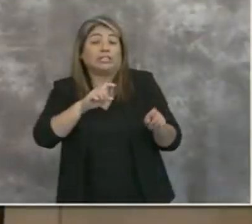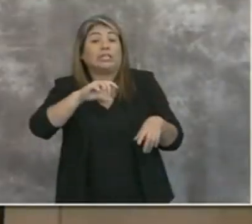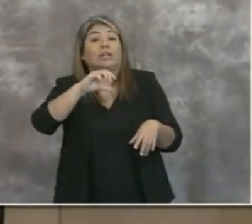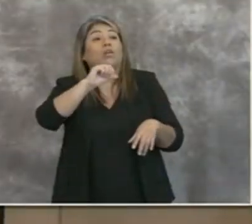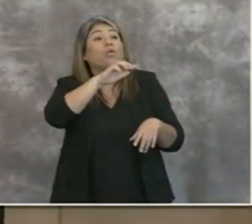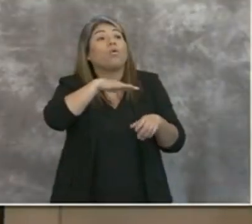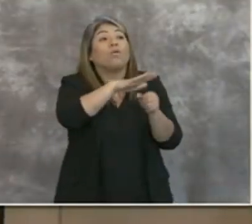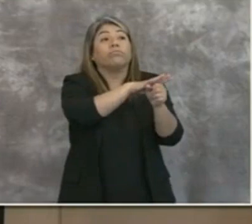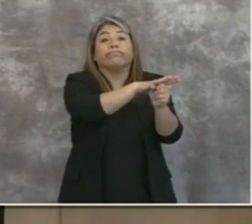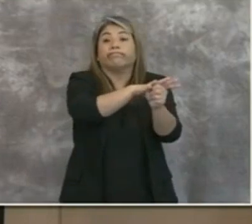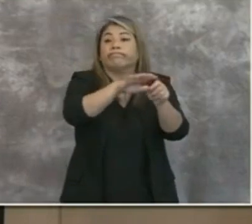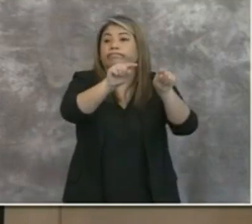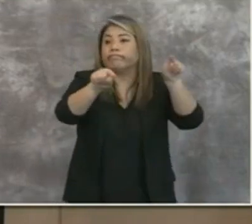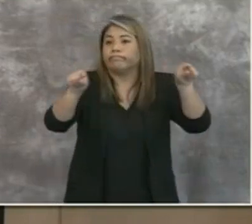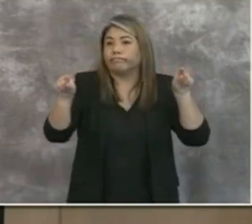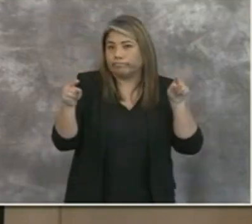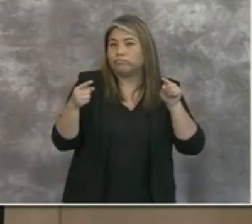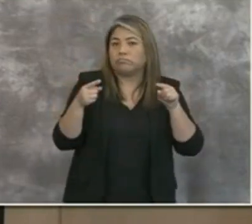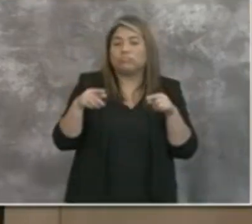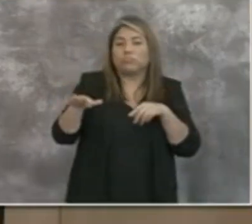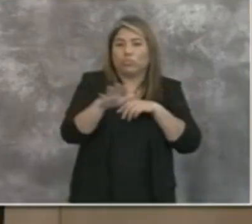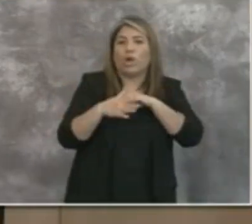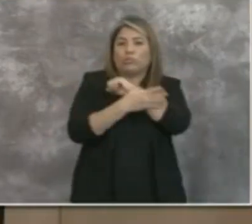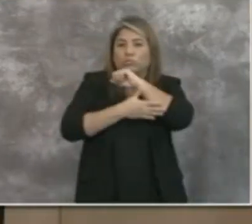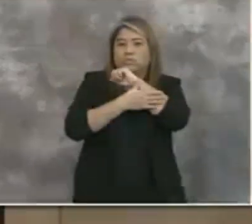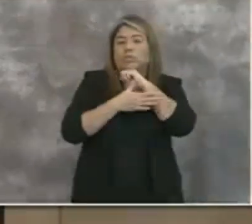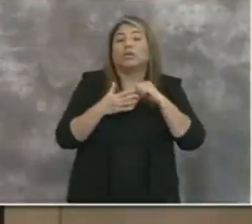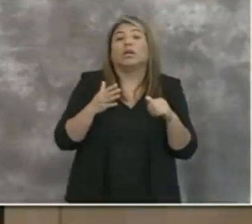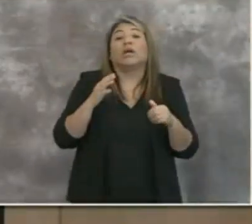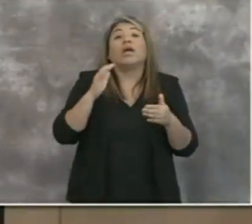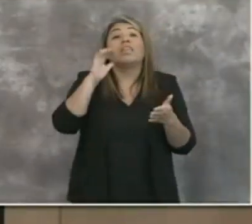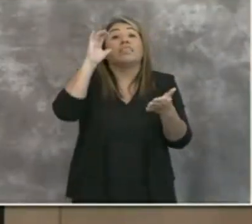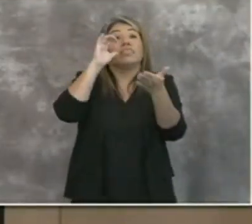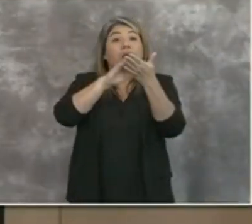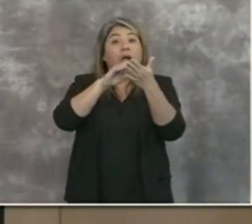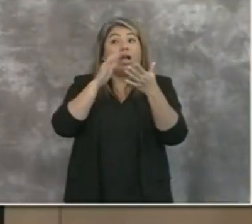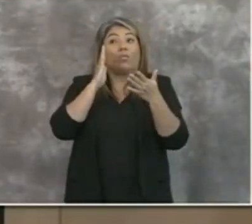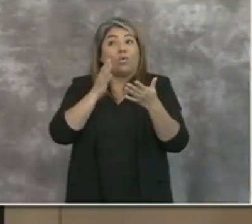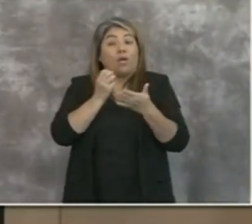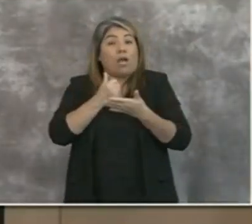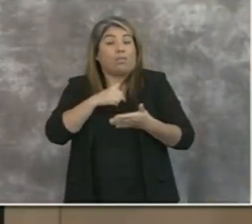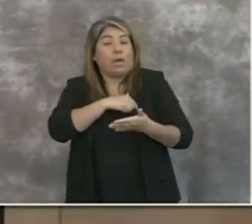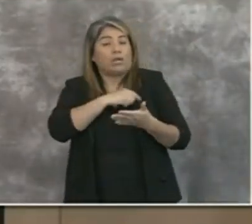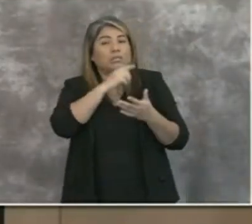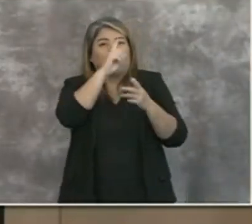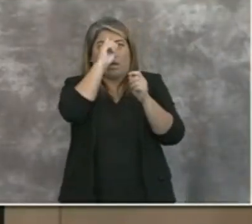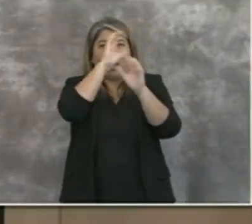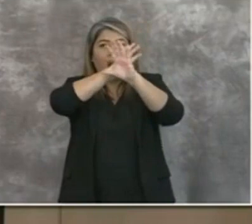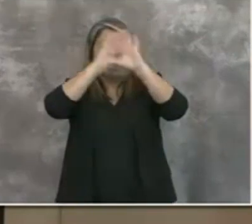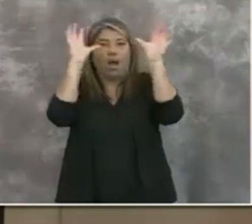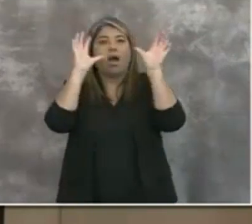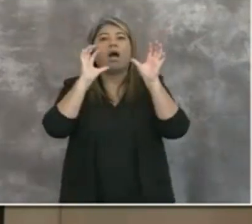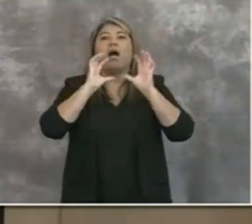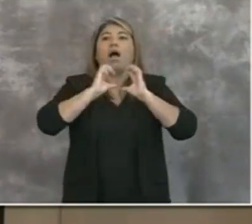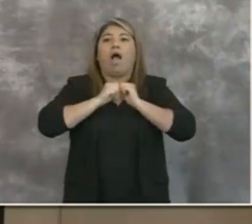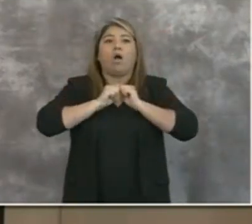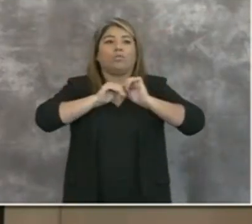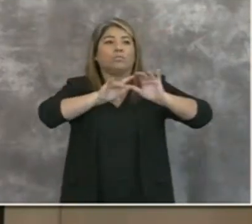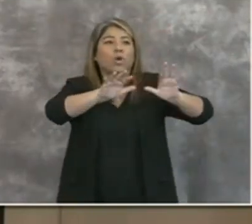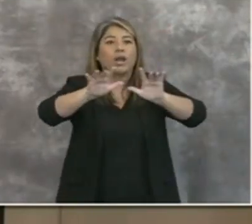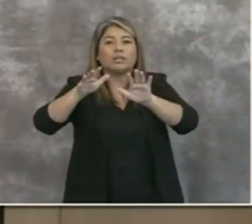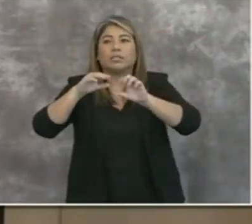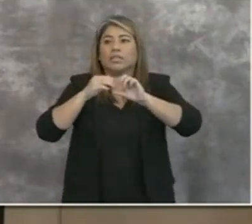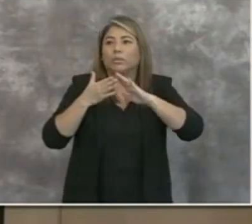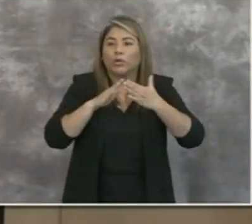facilities throughout the region, this effort will help give us a broader picture of the spread of the virus in the community